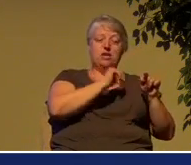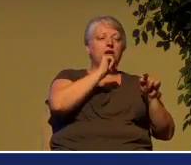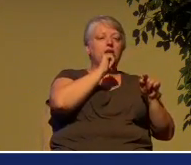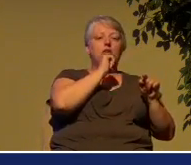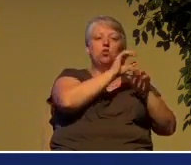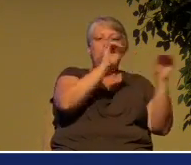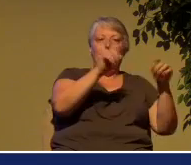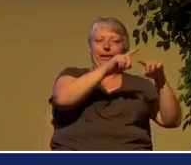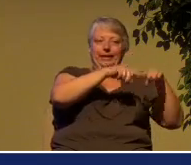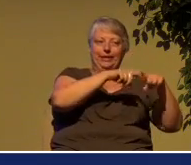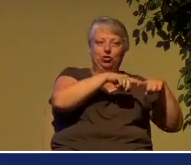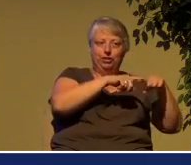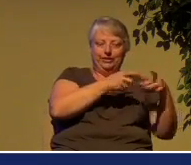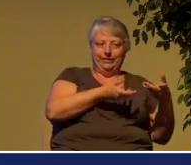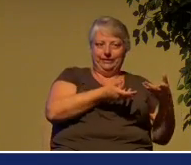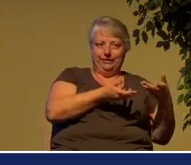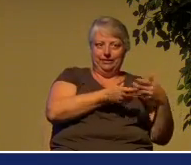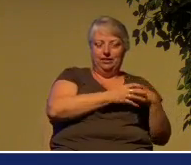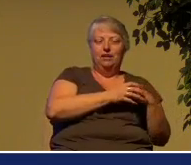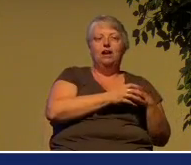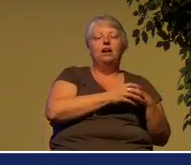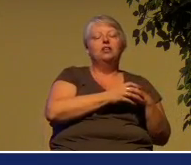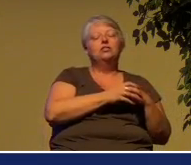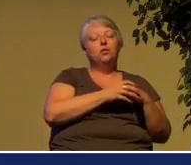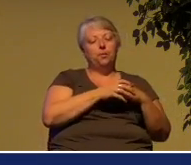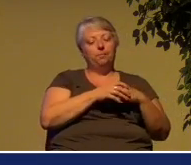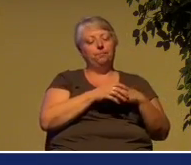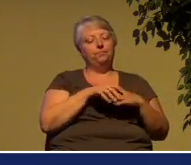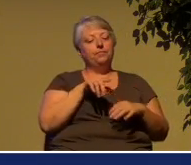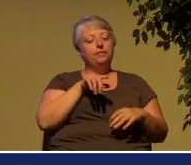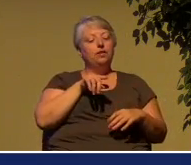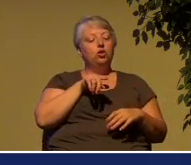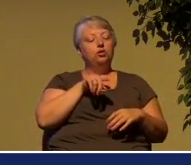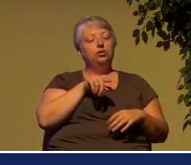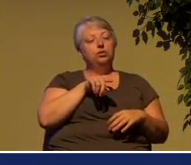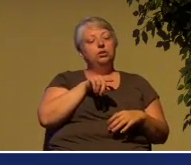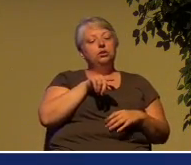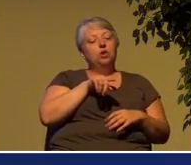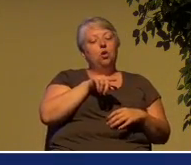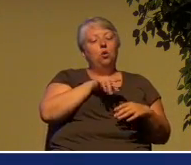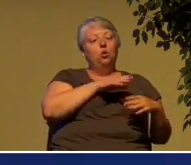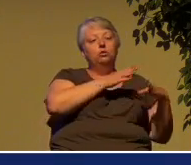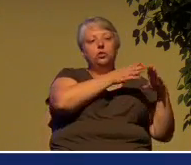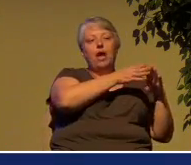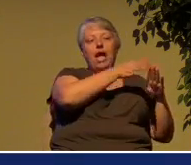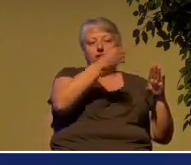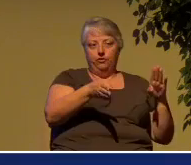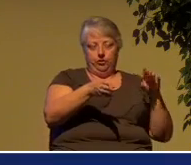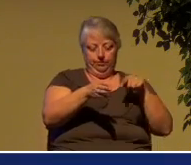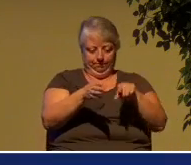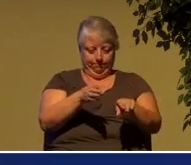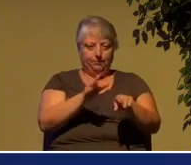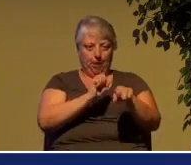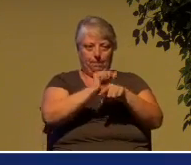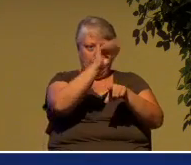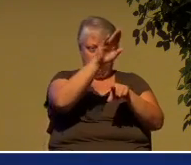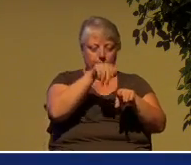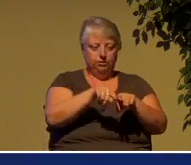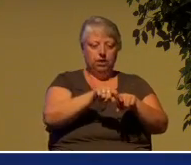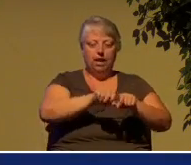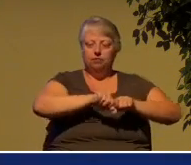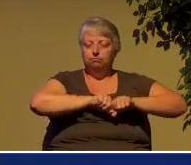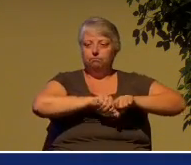God exiled them from the land and punished them because of their sin, he didn't throw them away completely.